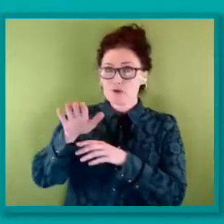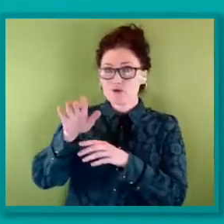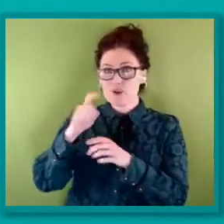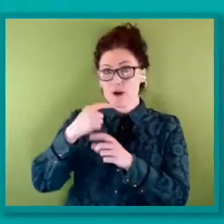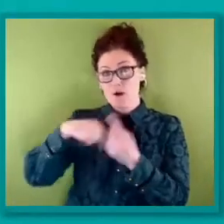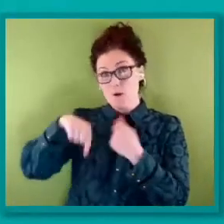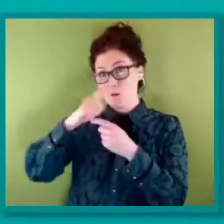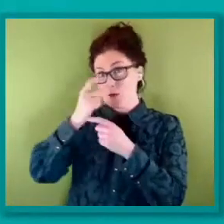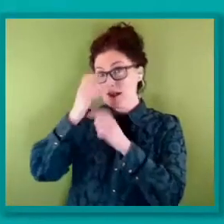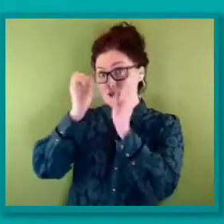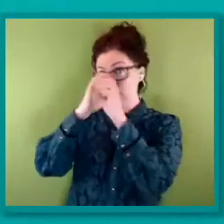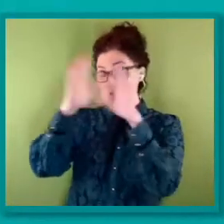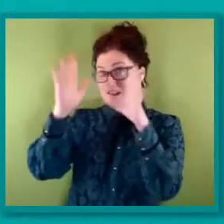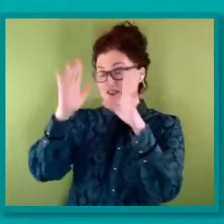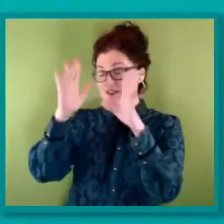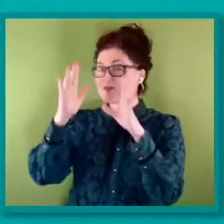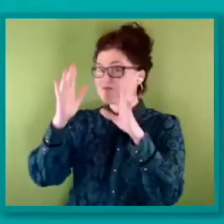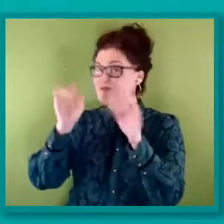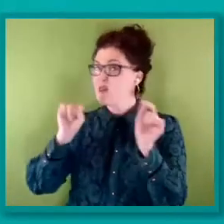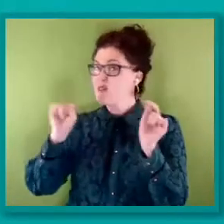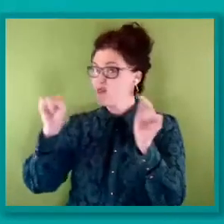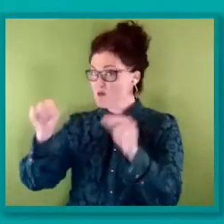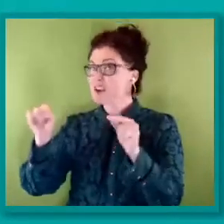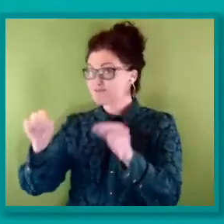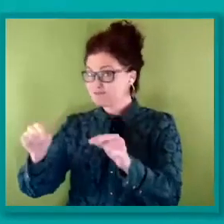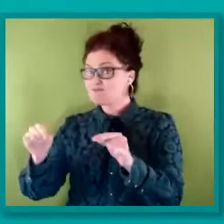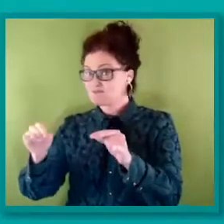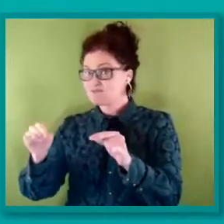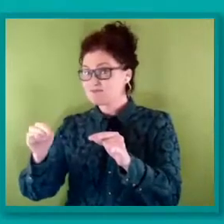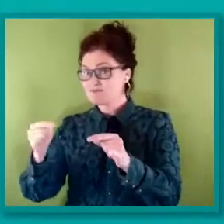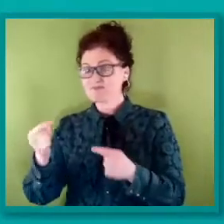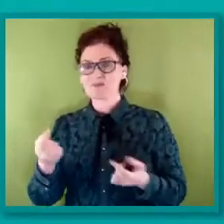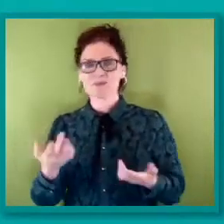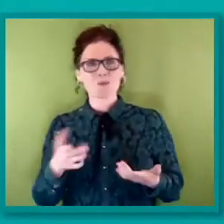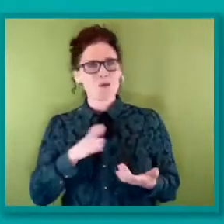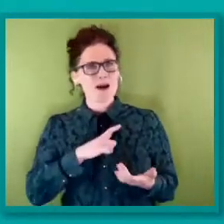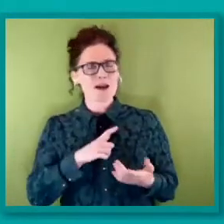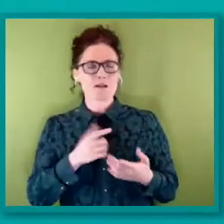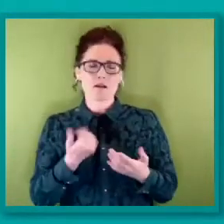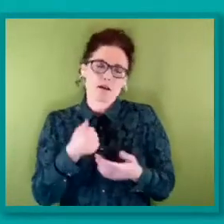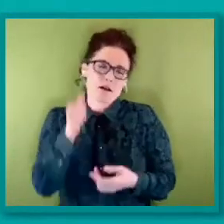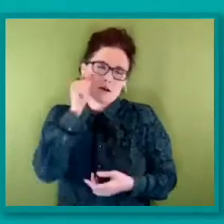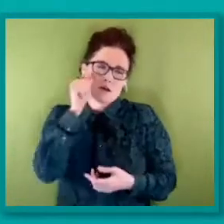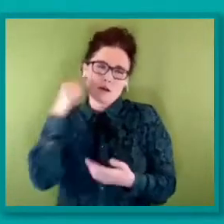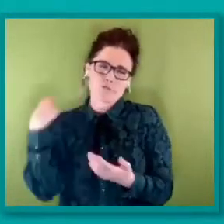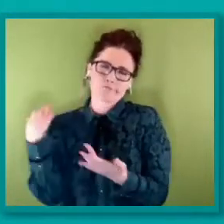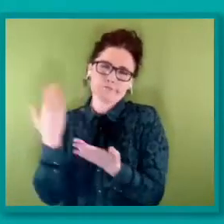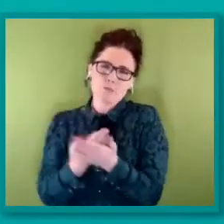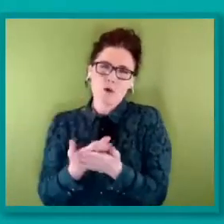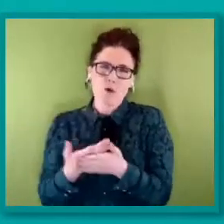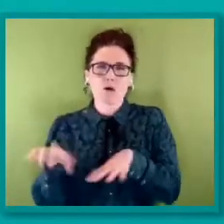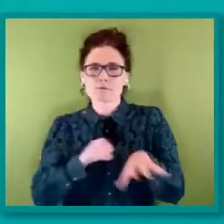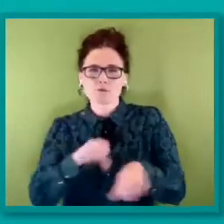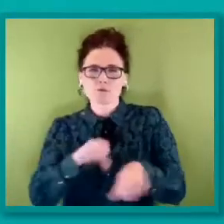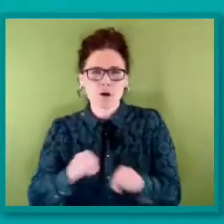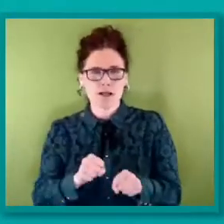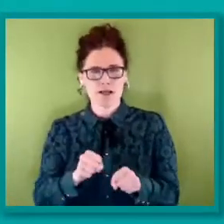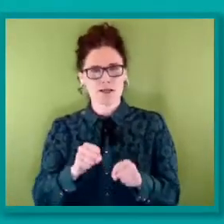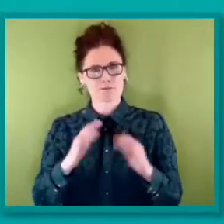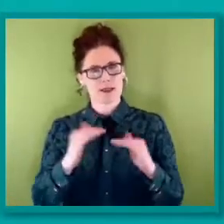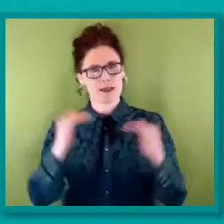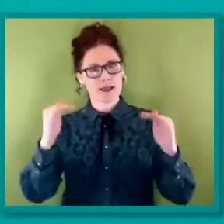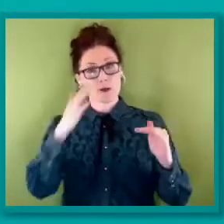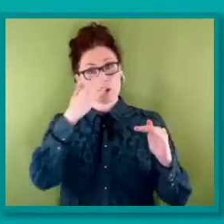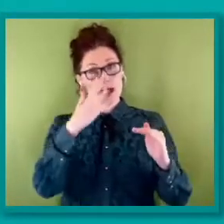securing our rights and freedoms has always been an uphill struggle. You know, in the fight for equal age of consent, in the fight against Section 28,